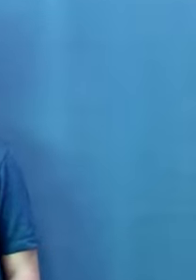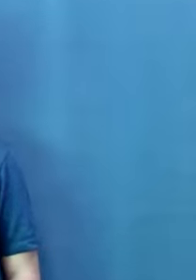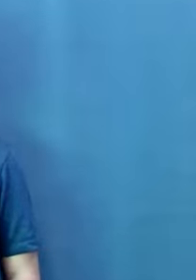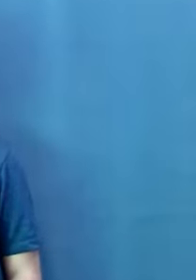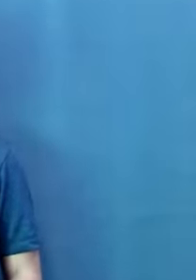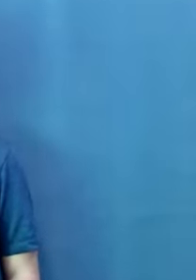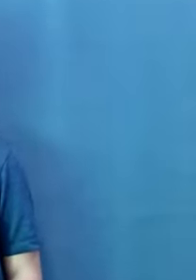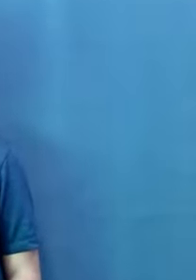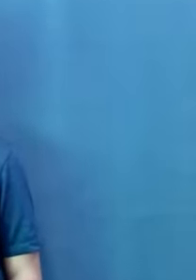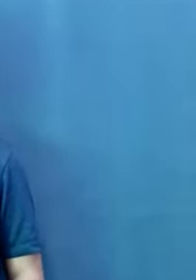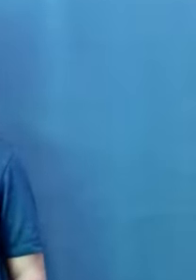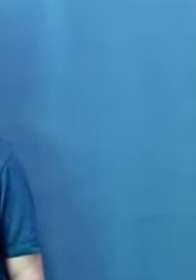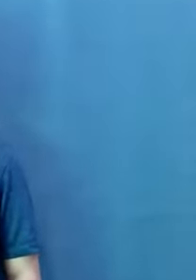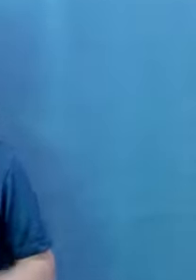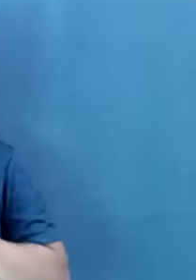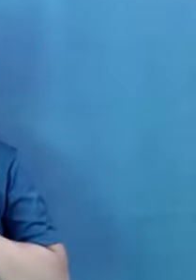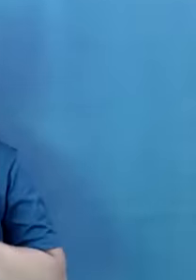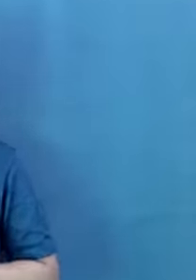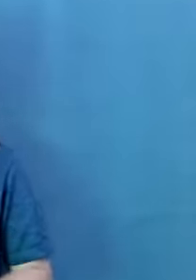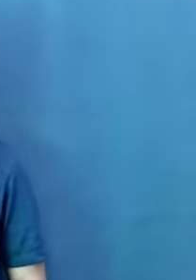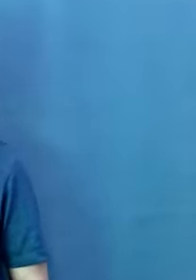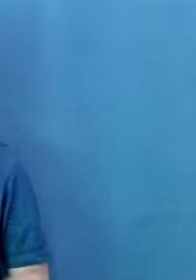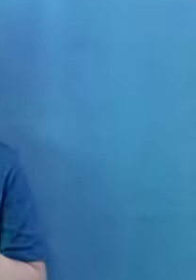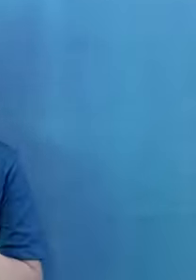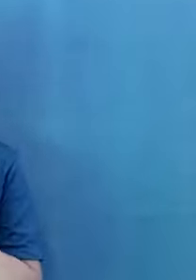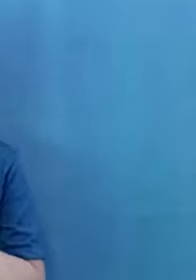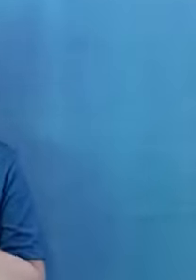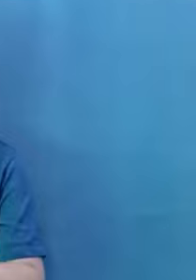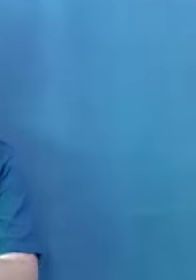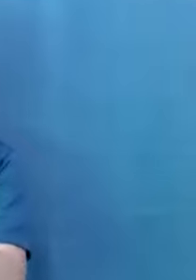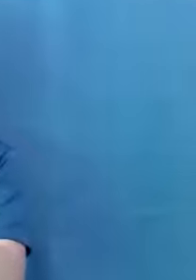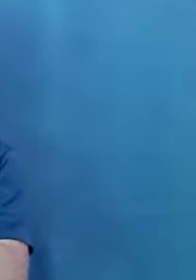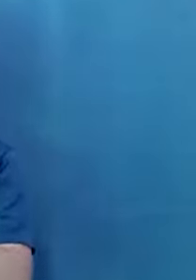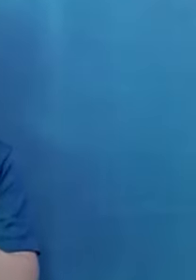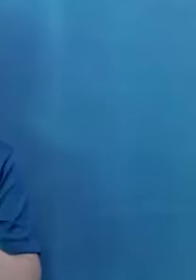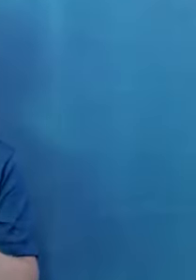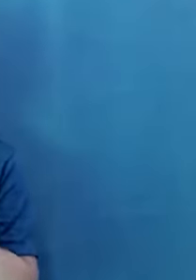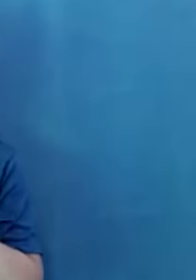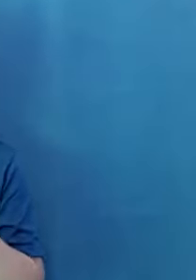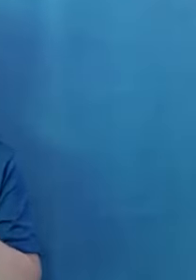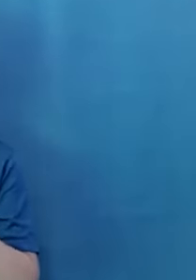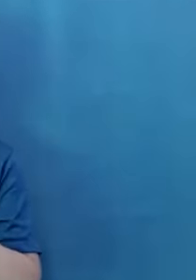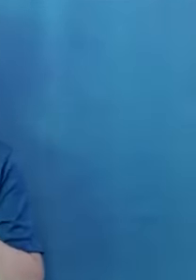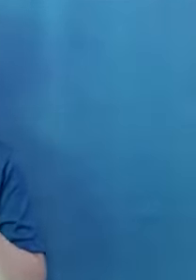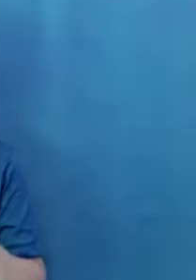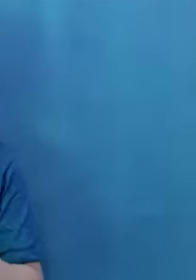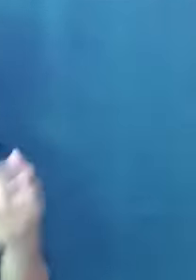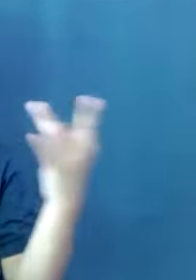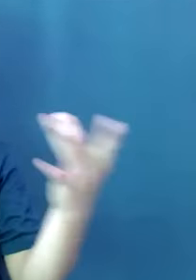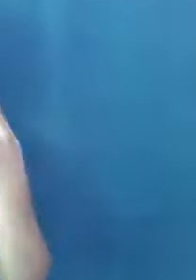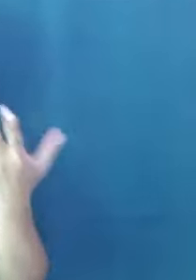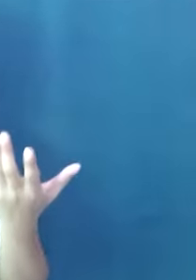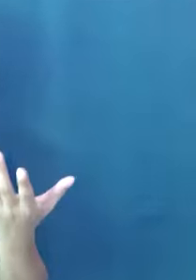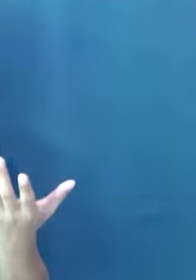hinders my concentration. But later on, I realized that I'm not